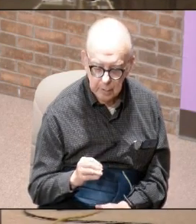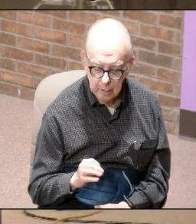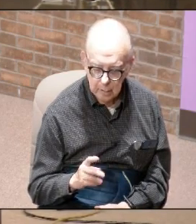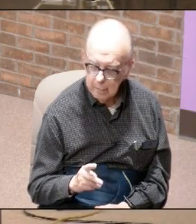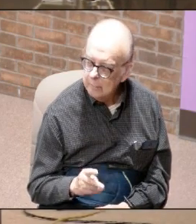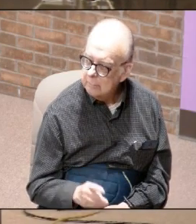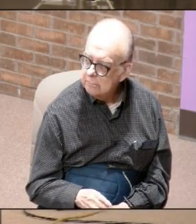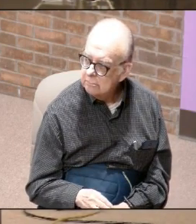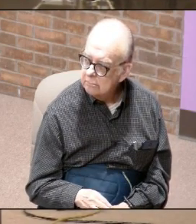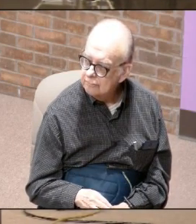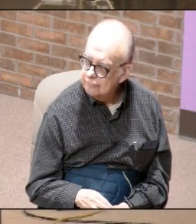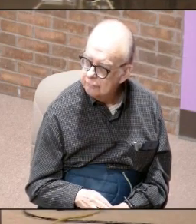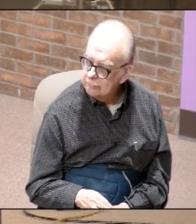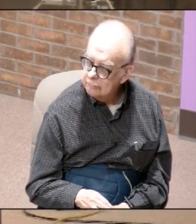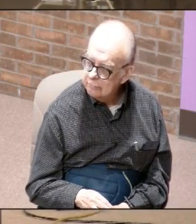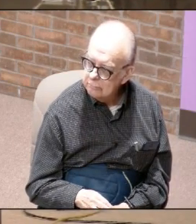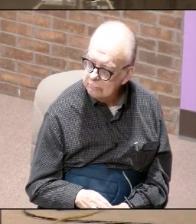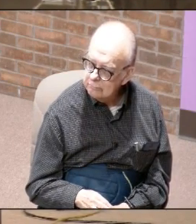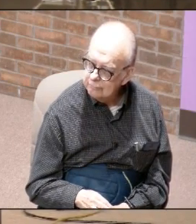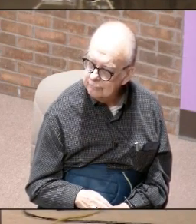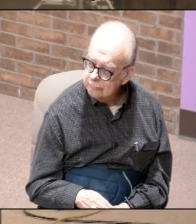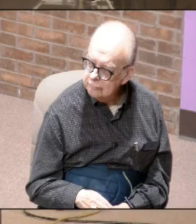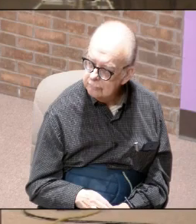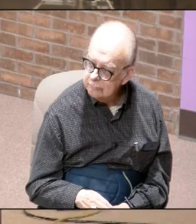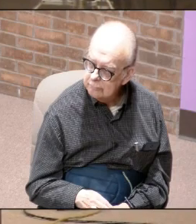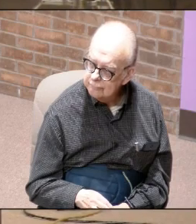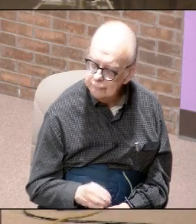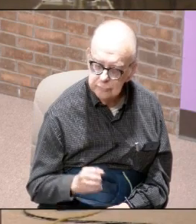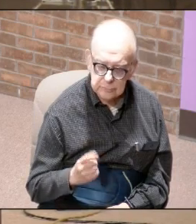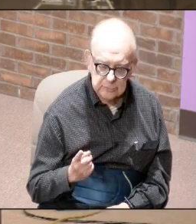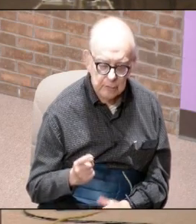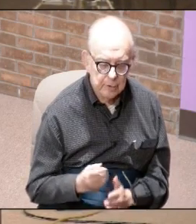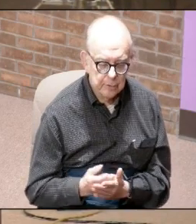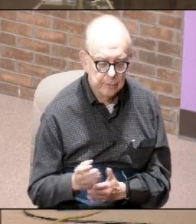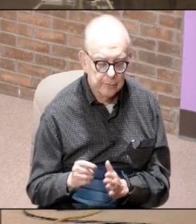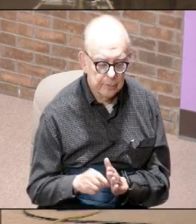or I started with 11 let's go from 11 to 14 okay